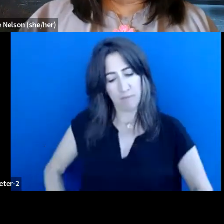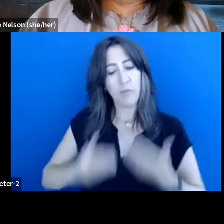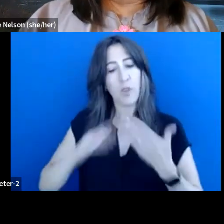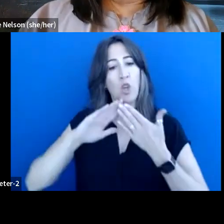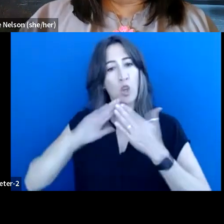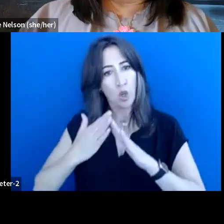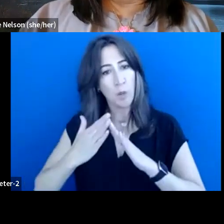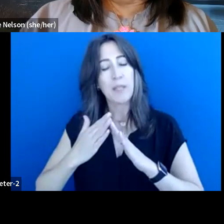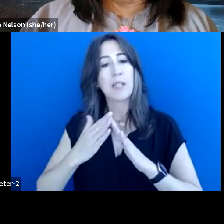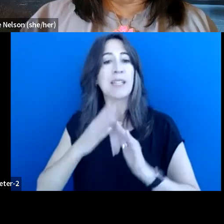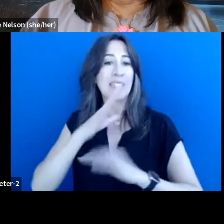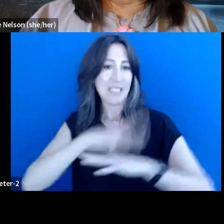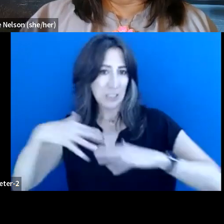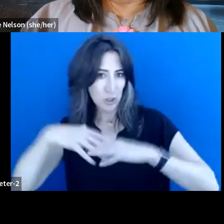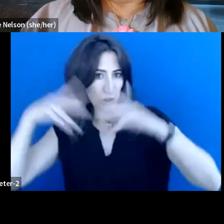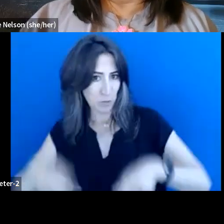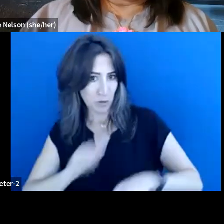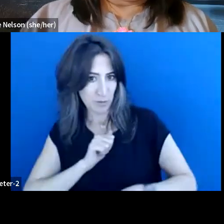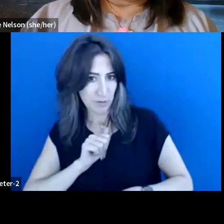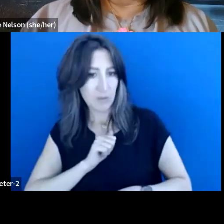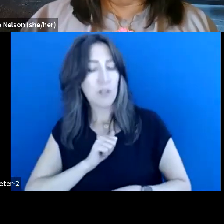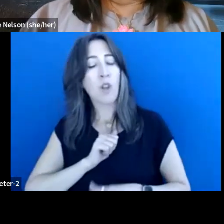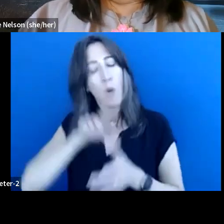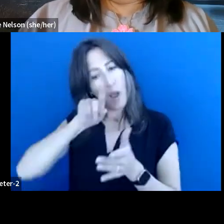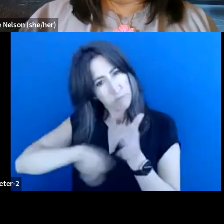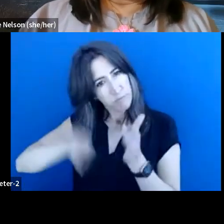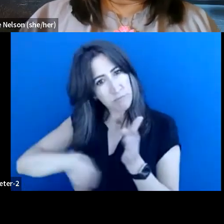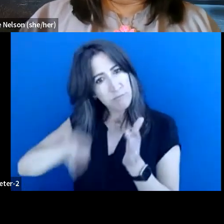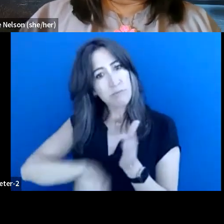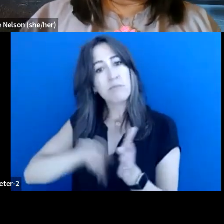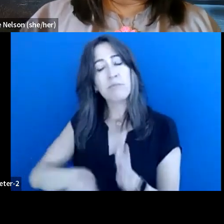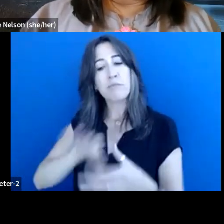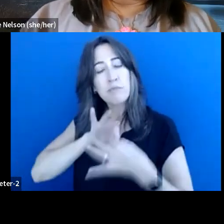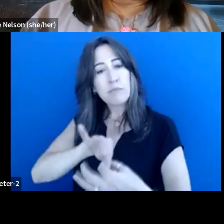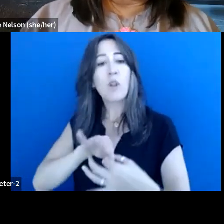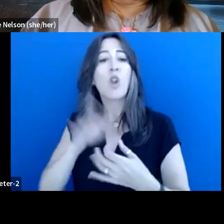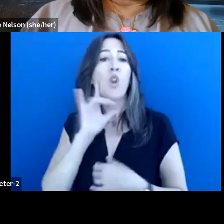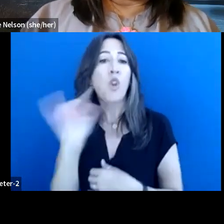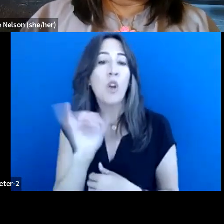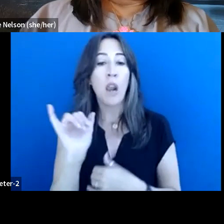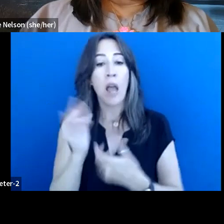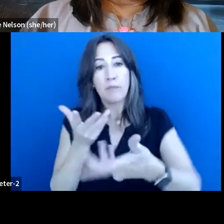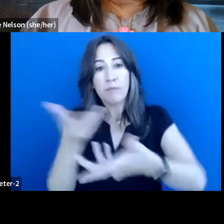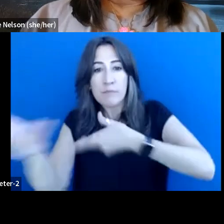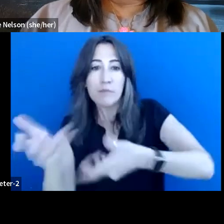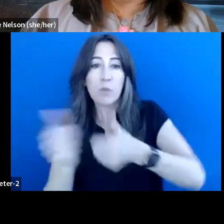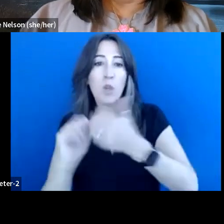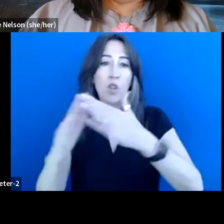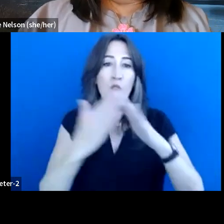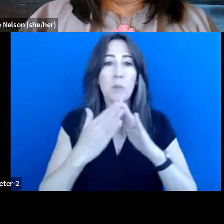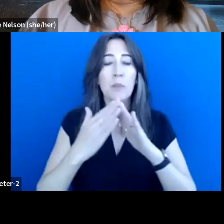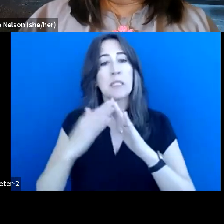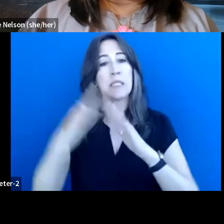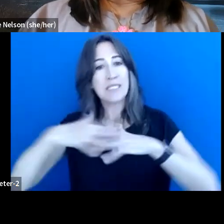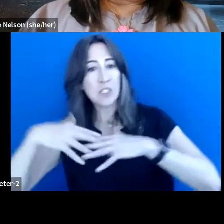So my research has focused on engaging with urban Indigenous people in the in the realm of water governance,